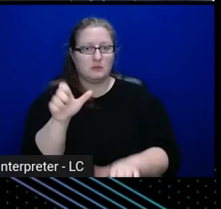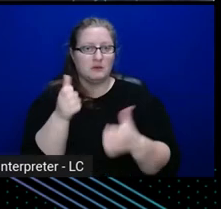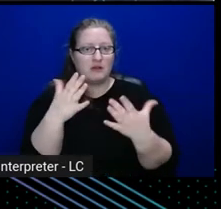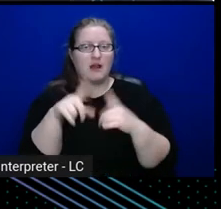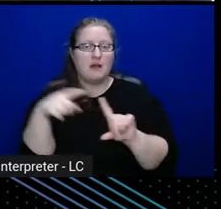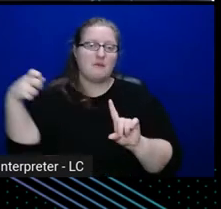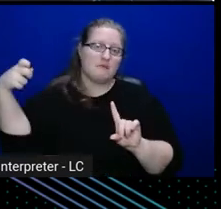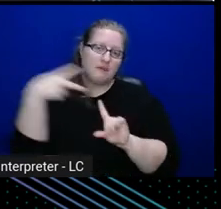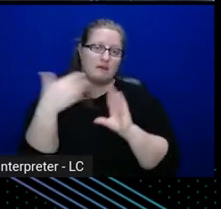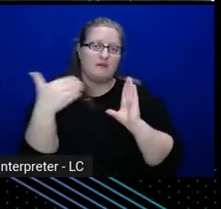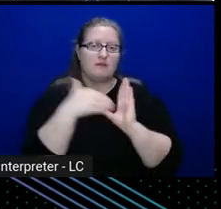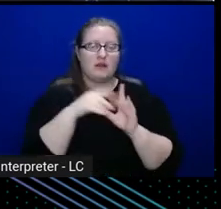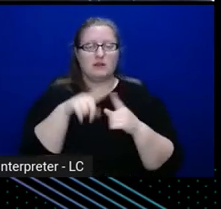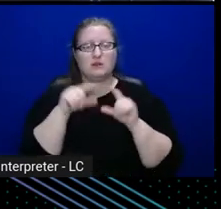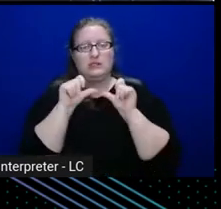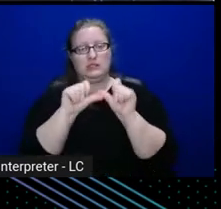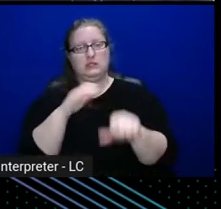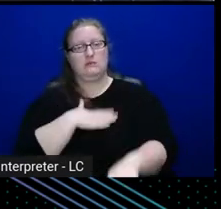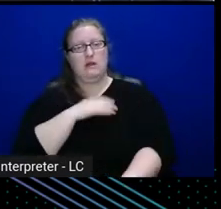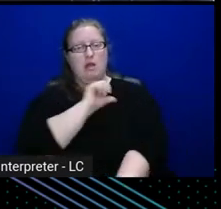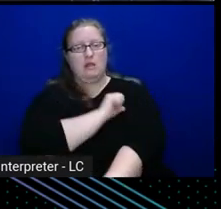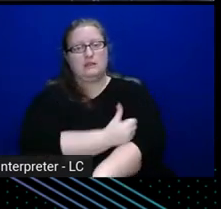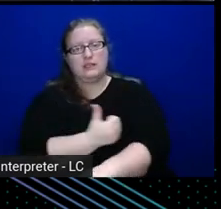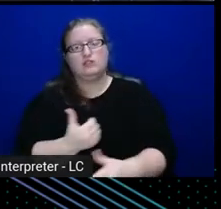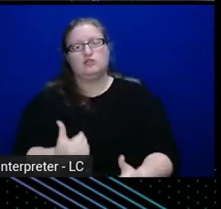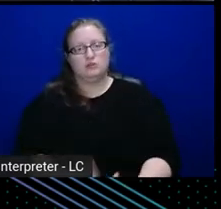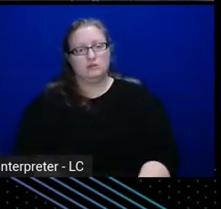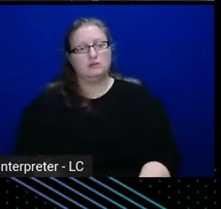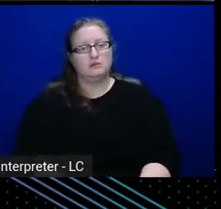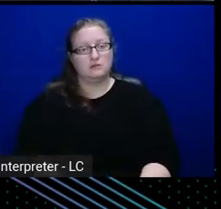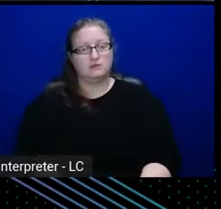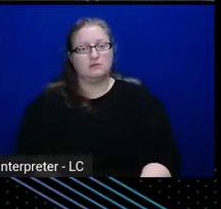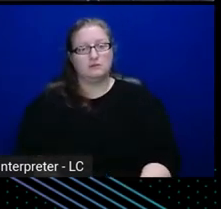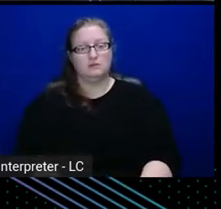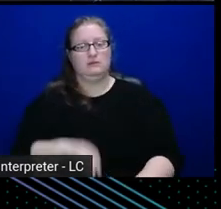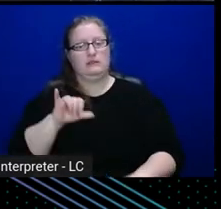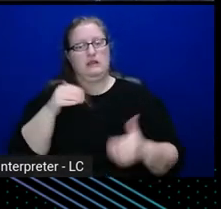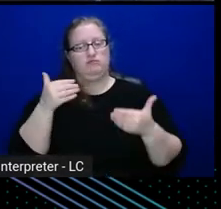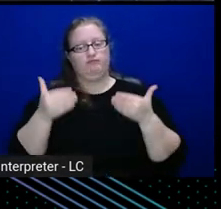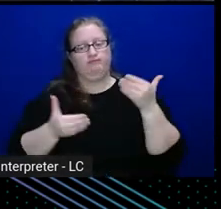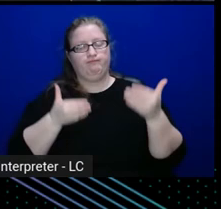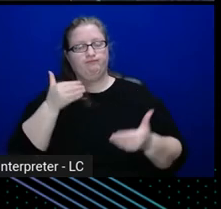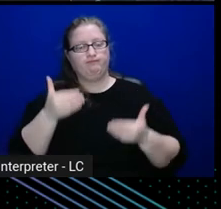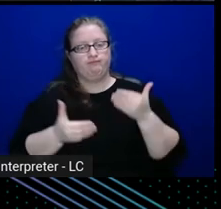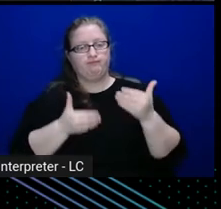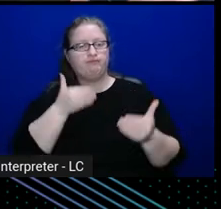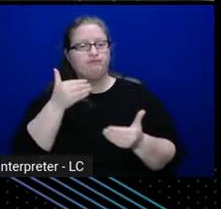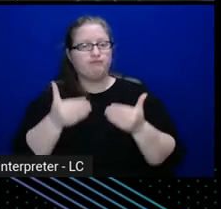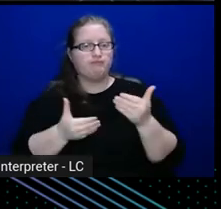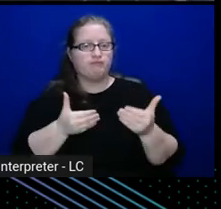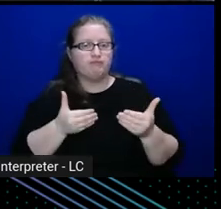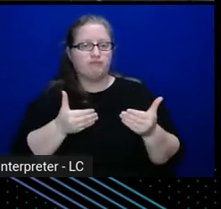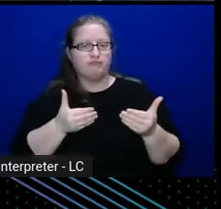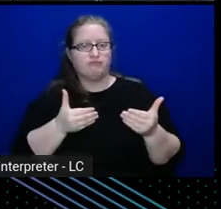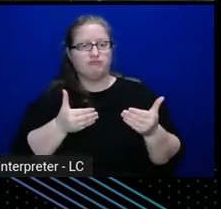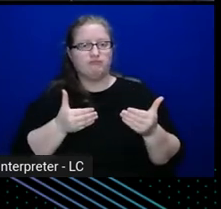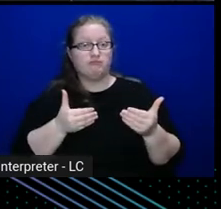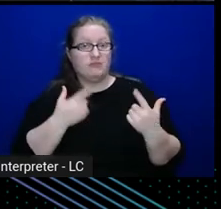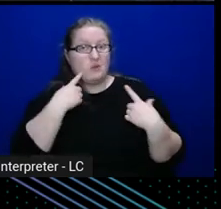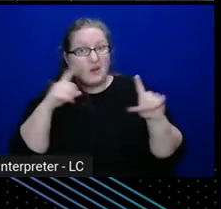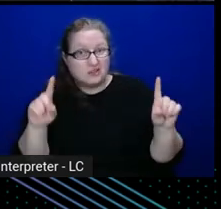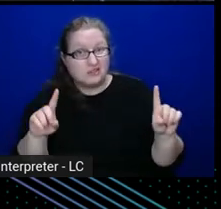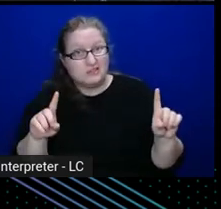my authentication method, it's like, yep, it's, it's, uh, the process, um, has been, the process works, basically,